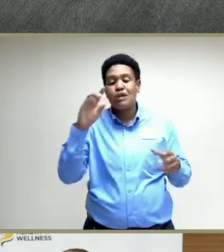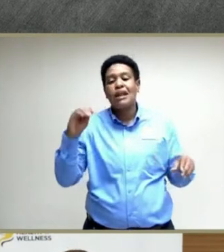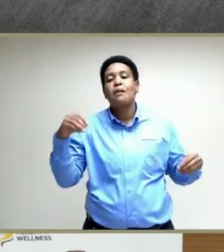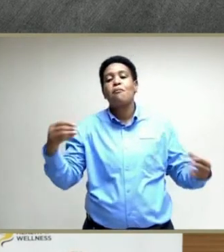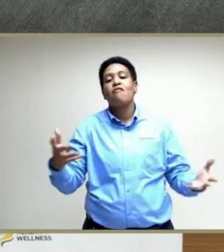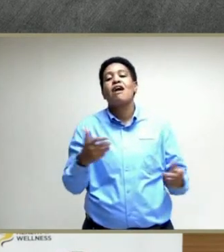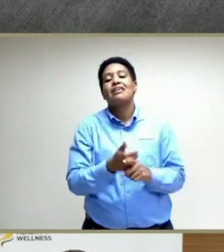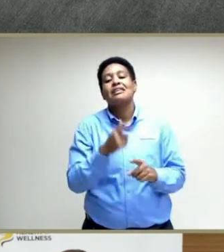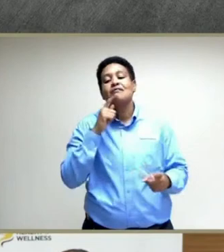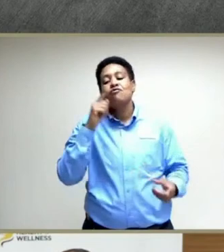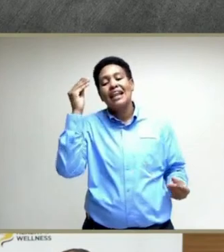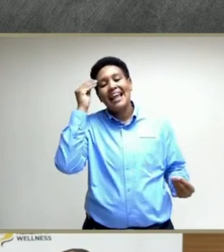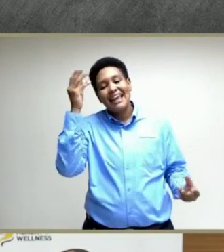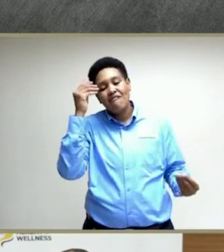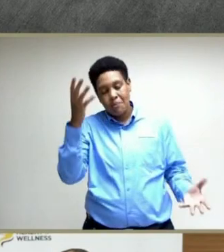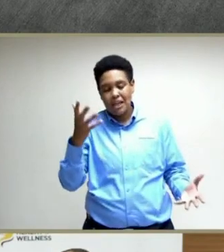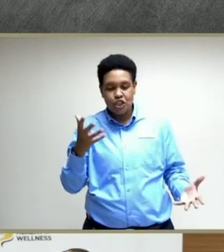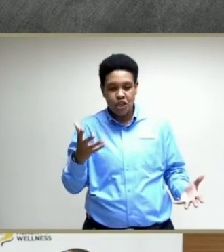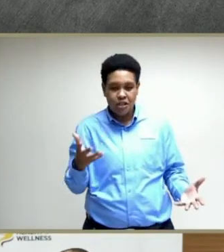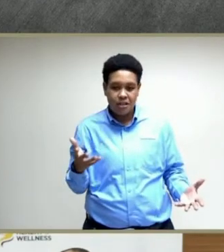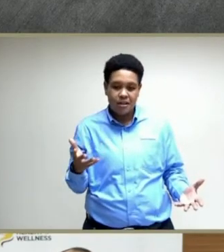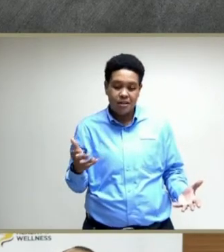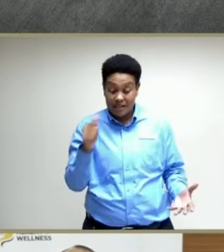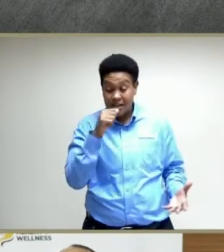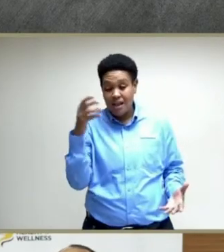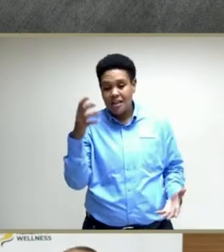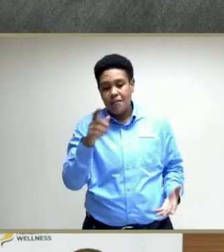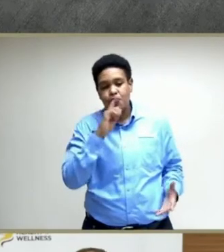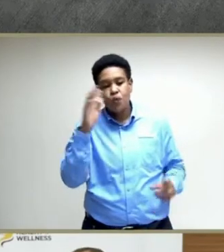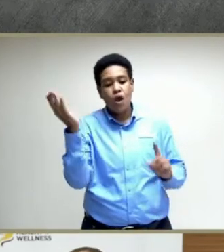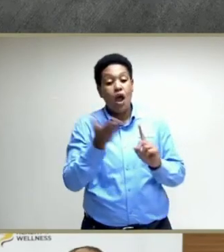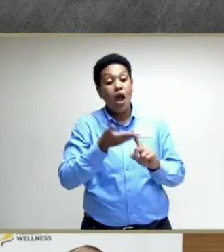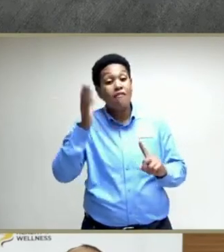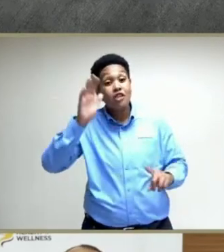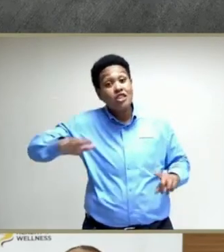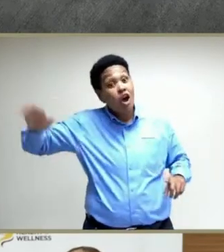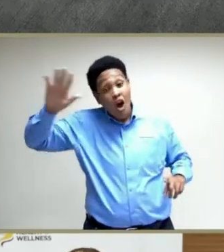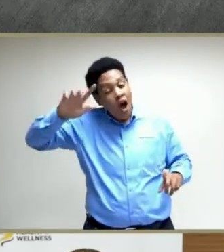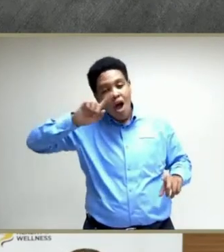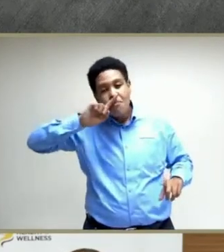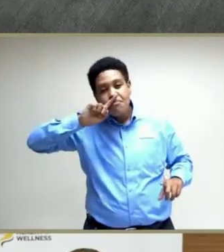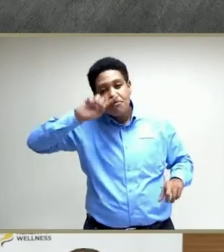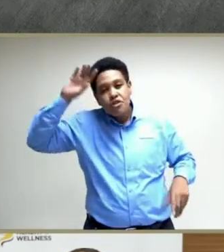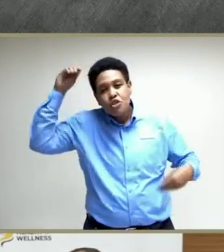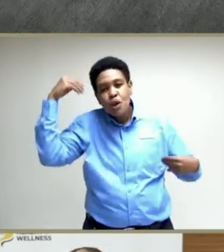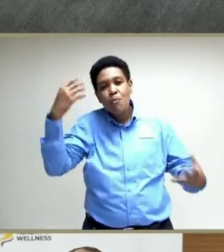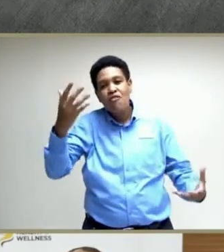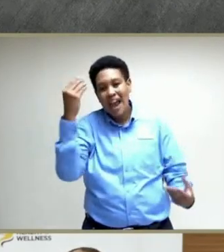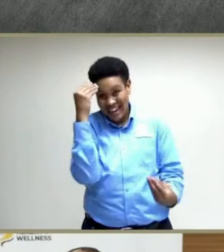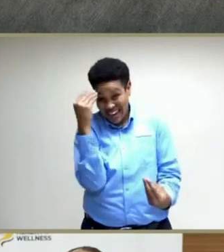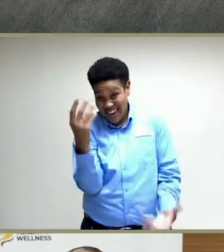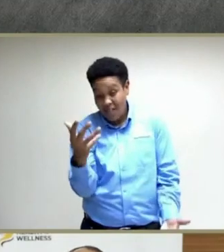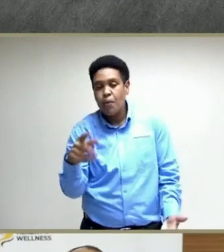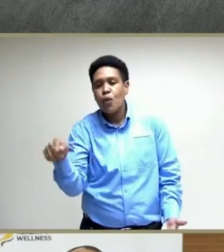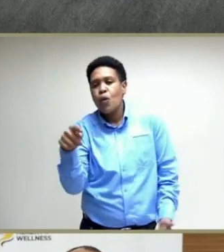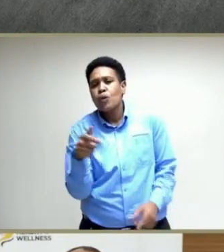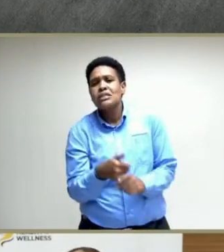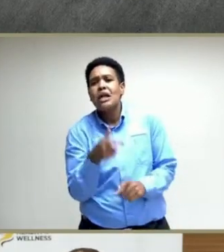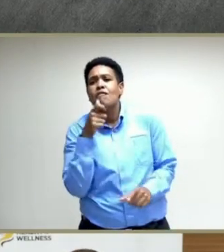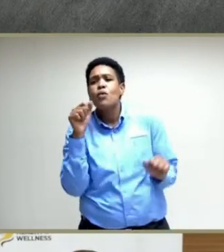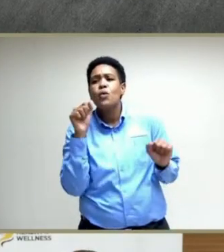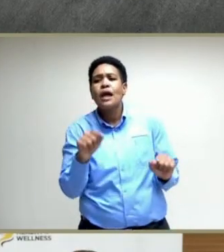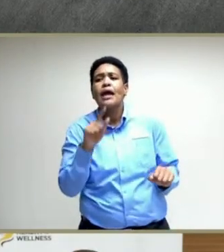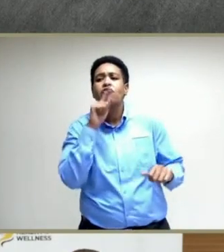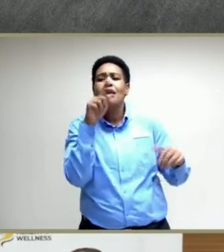information. It's not there to convince everybody. It's to provide information to those who can